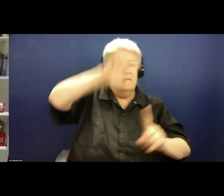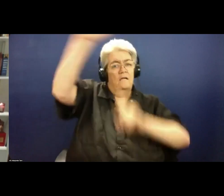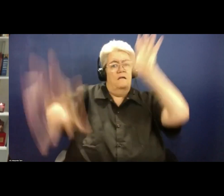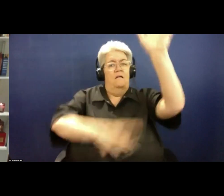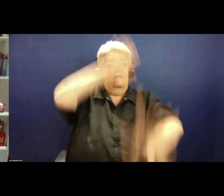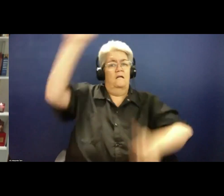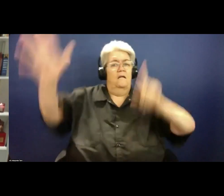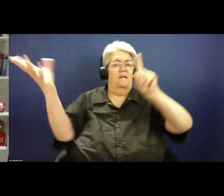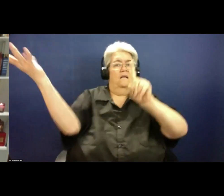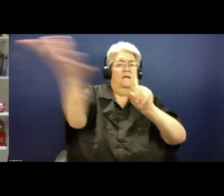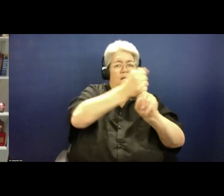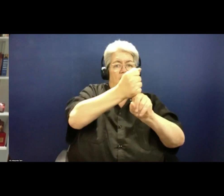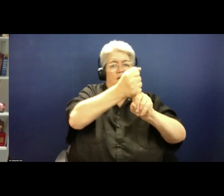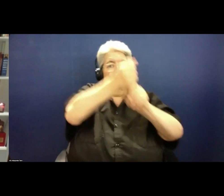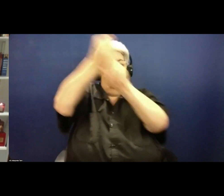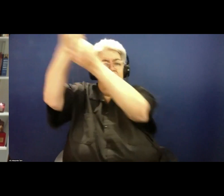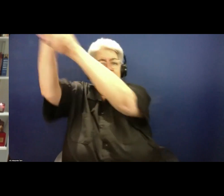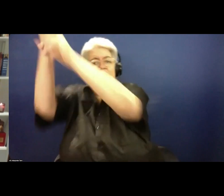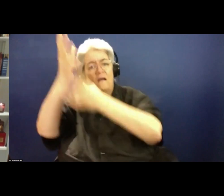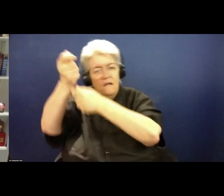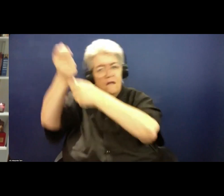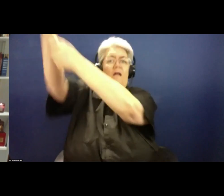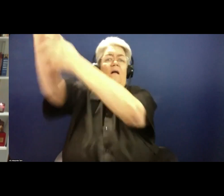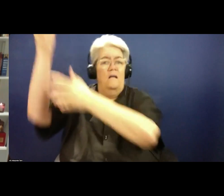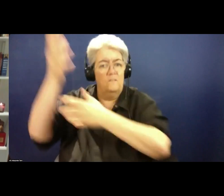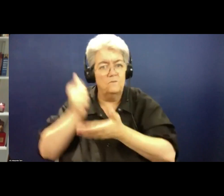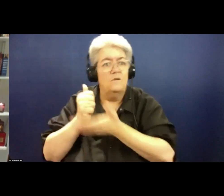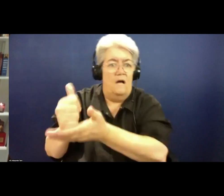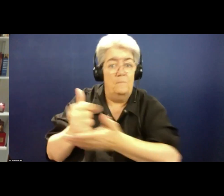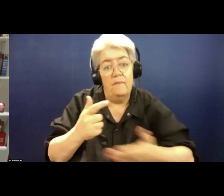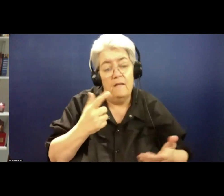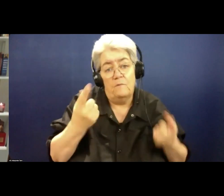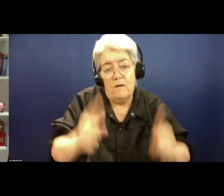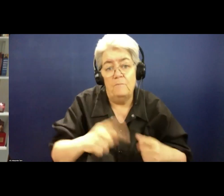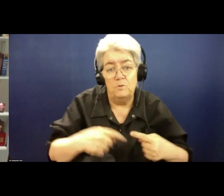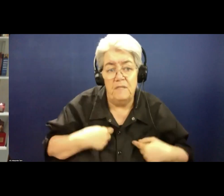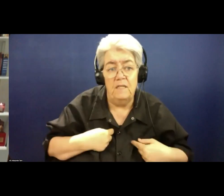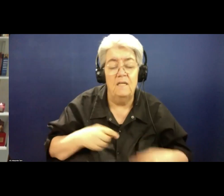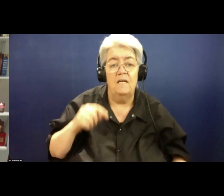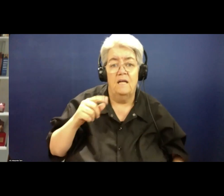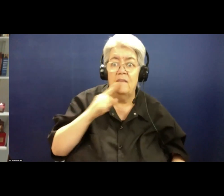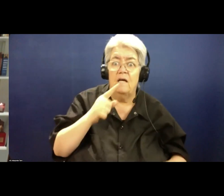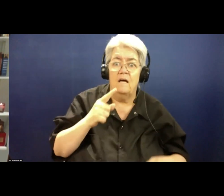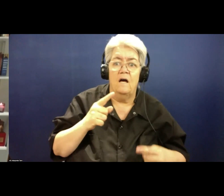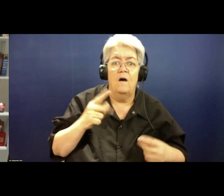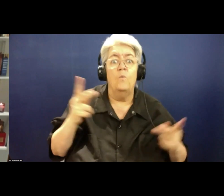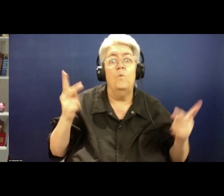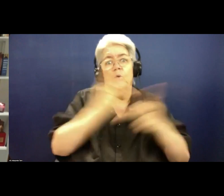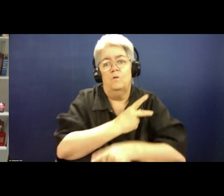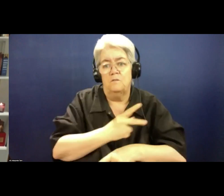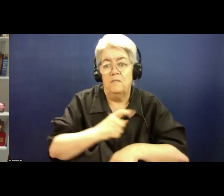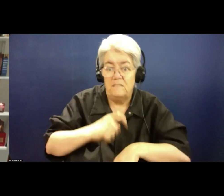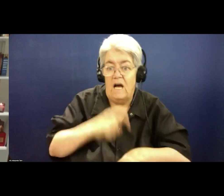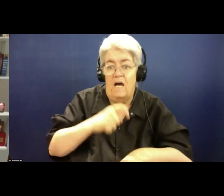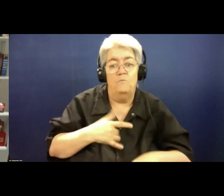deepest and darkest point of their life, a point I found myself in, deepest and darkest point in their life where they think the